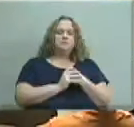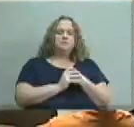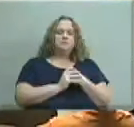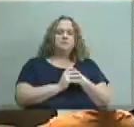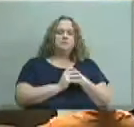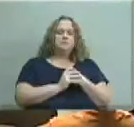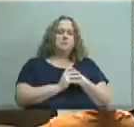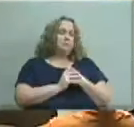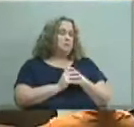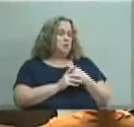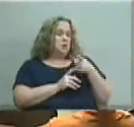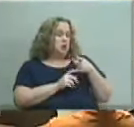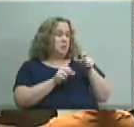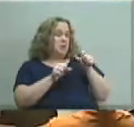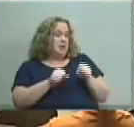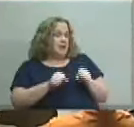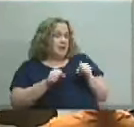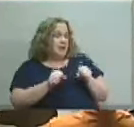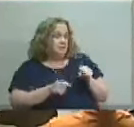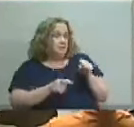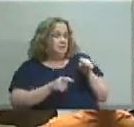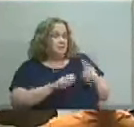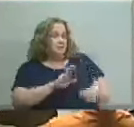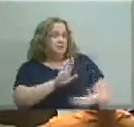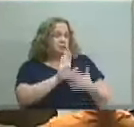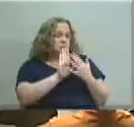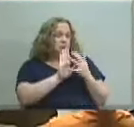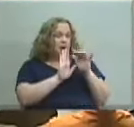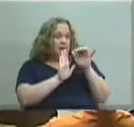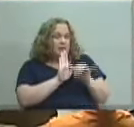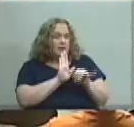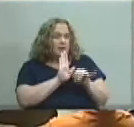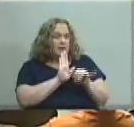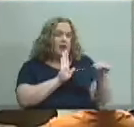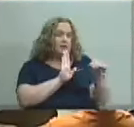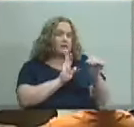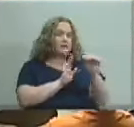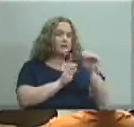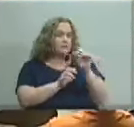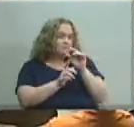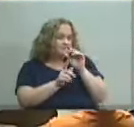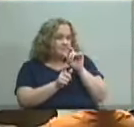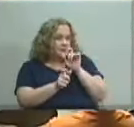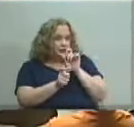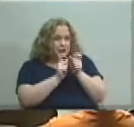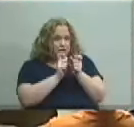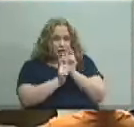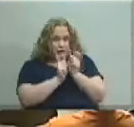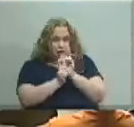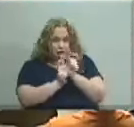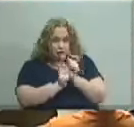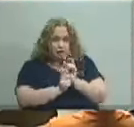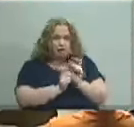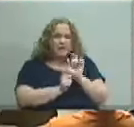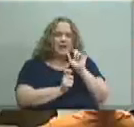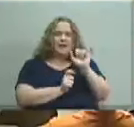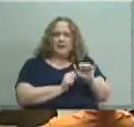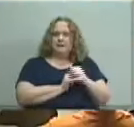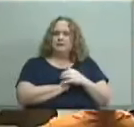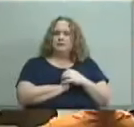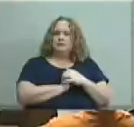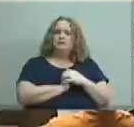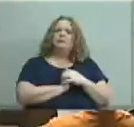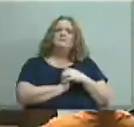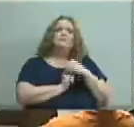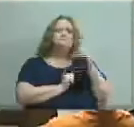been able to process those and and be able to make changes or anything based on any of that input that we